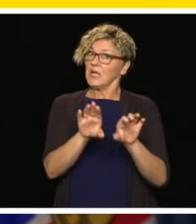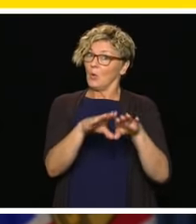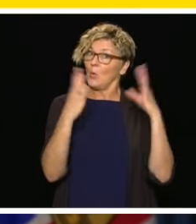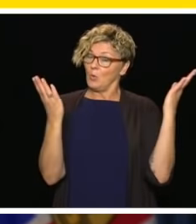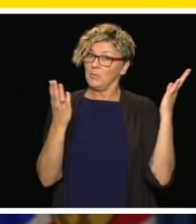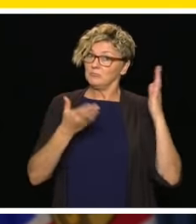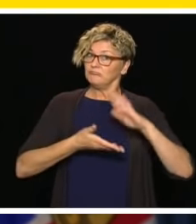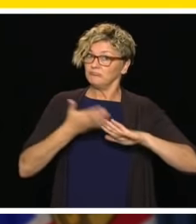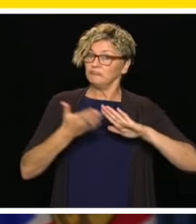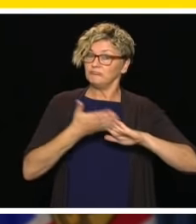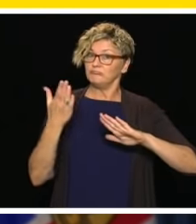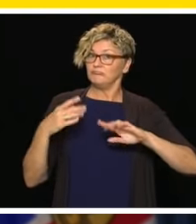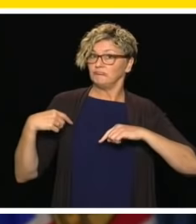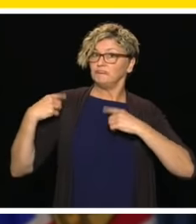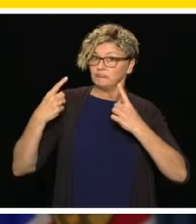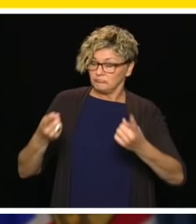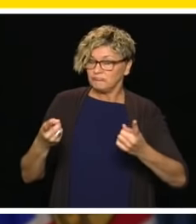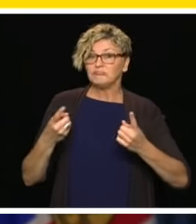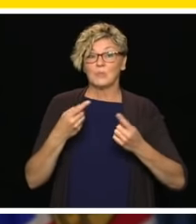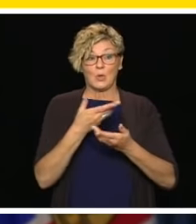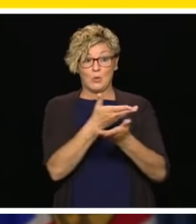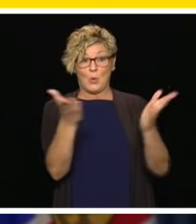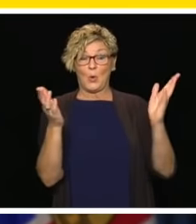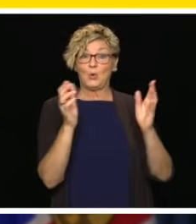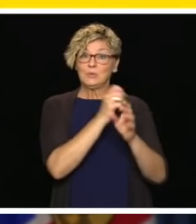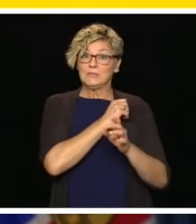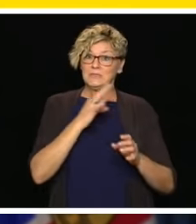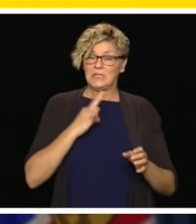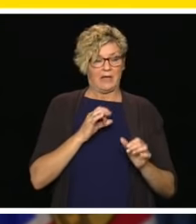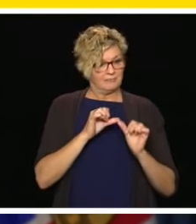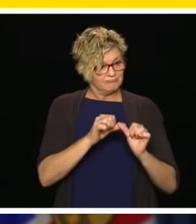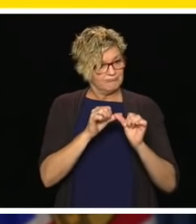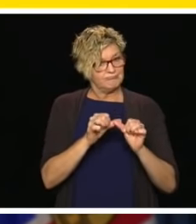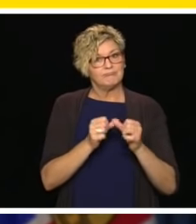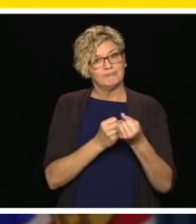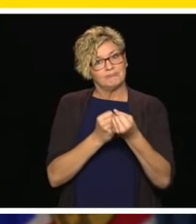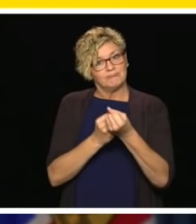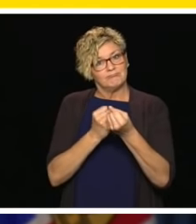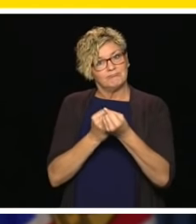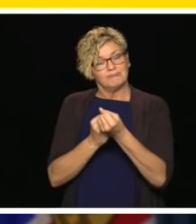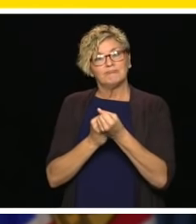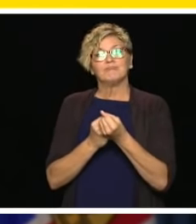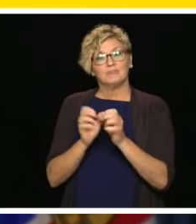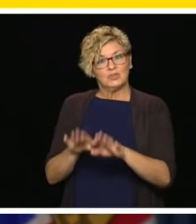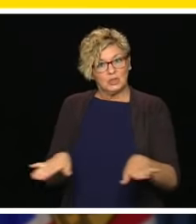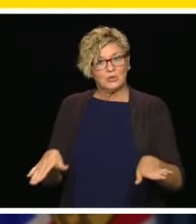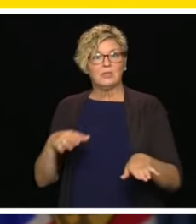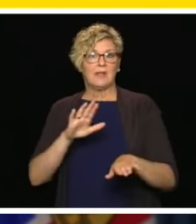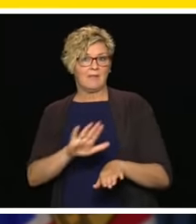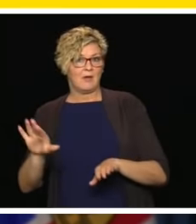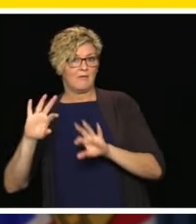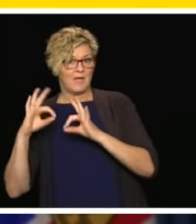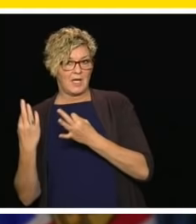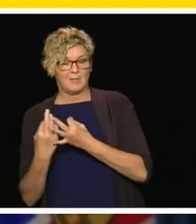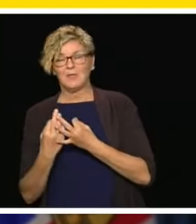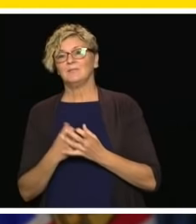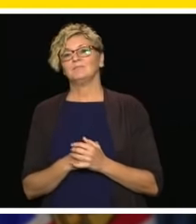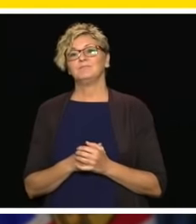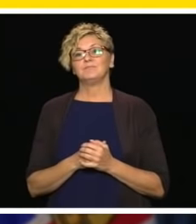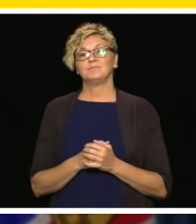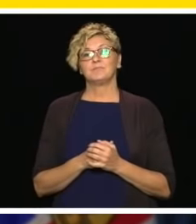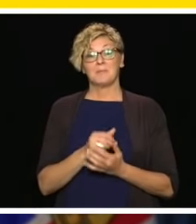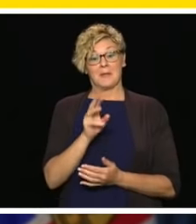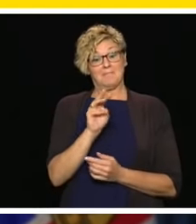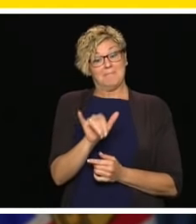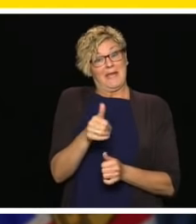families so those essential services workers can continue to do their very important work supporting our community at this very difficult time. And May